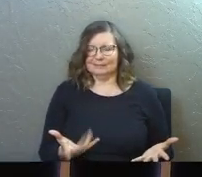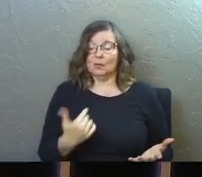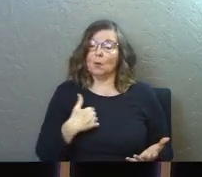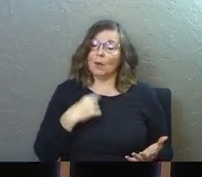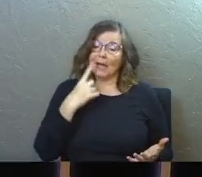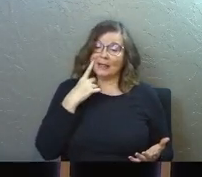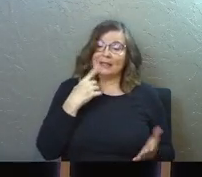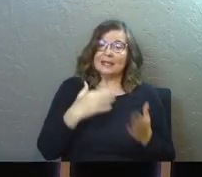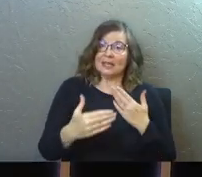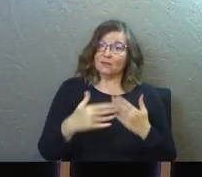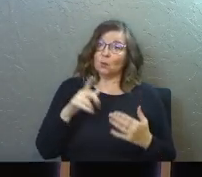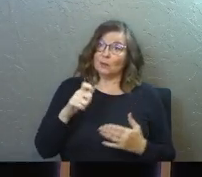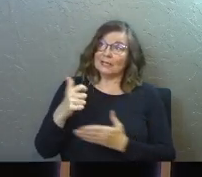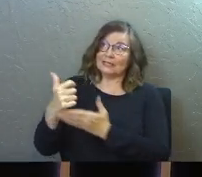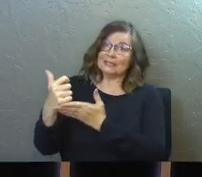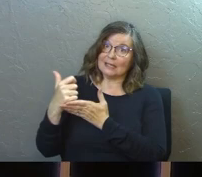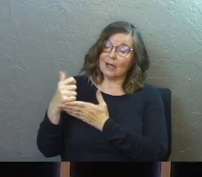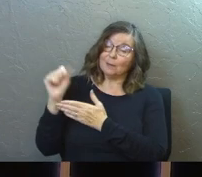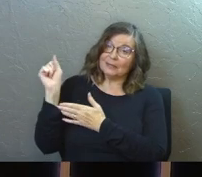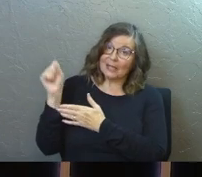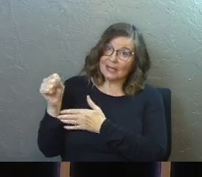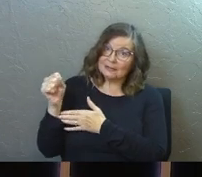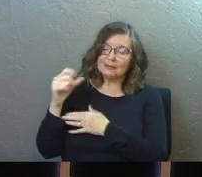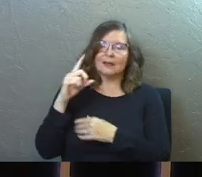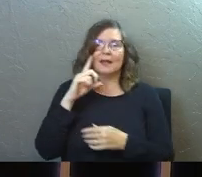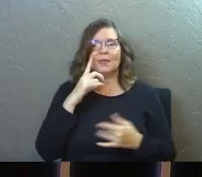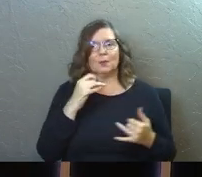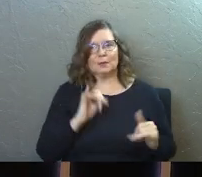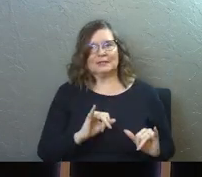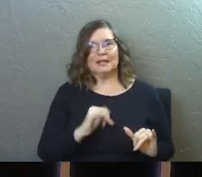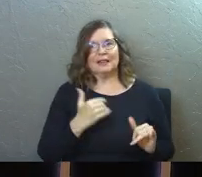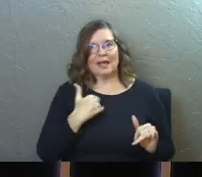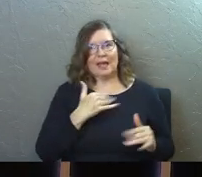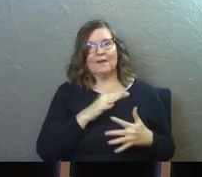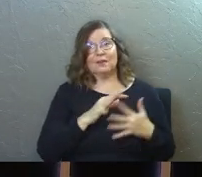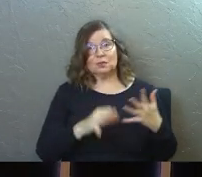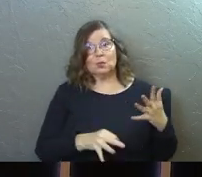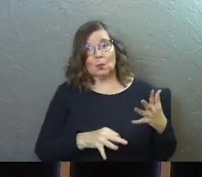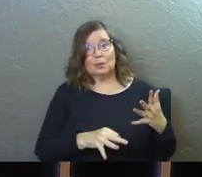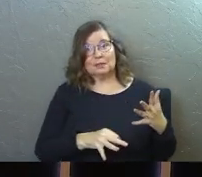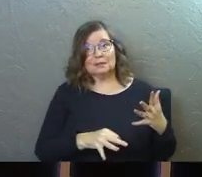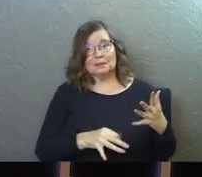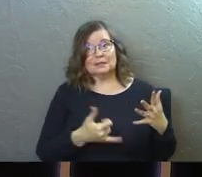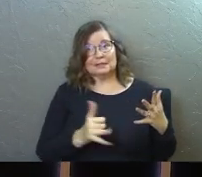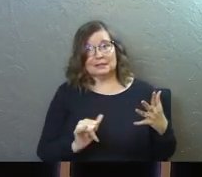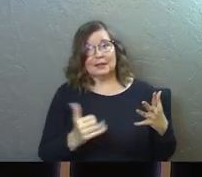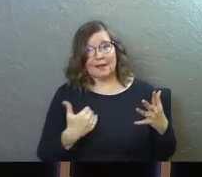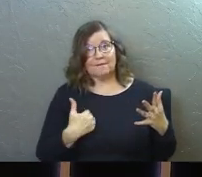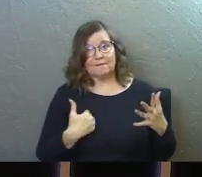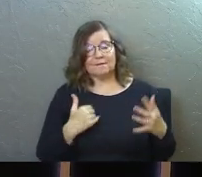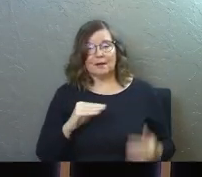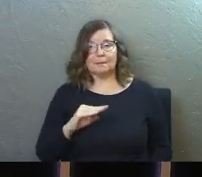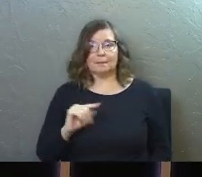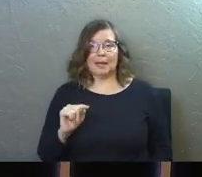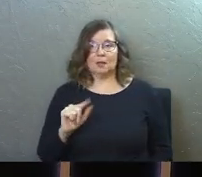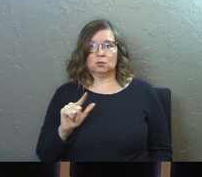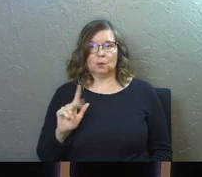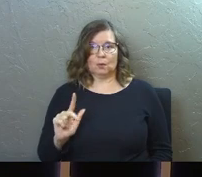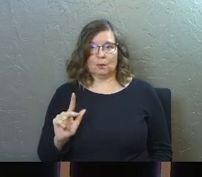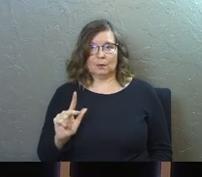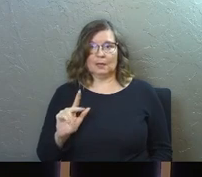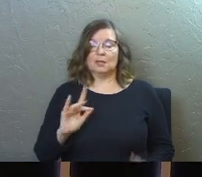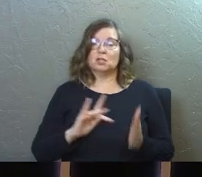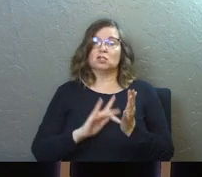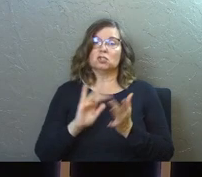So I think even though we need his help to get there, I think we still have a choice. Matthew 23, Jesus wanted